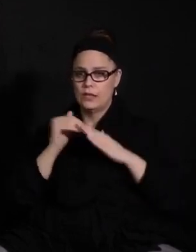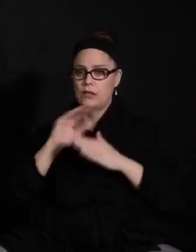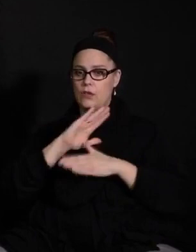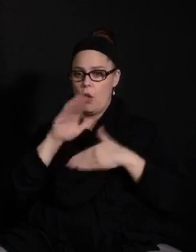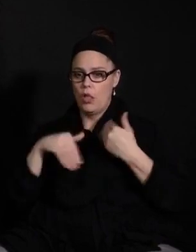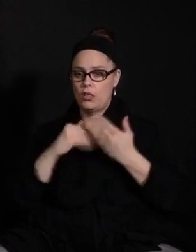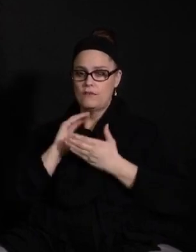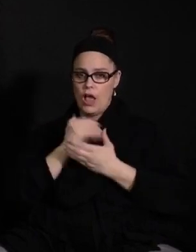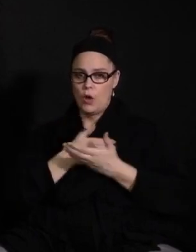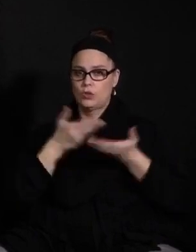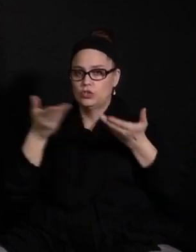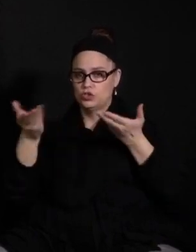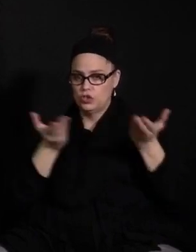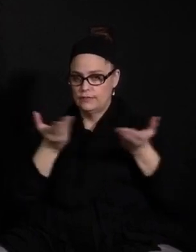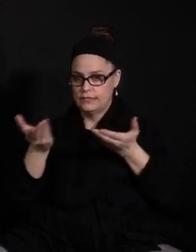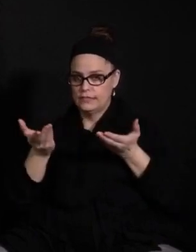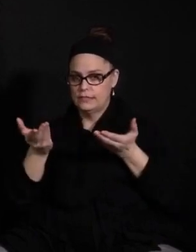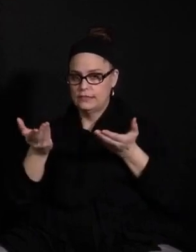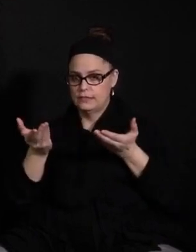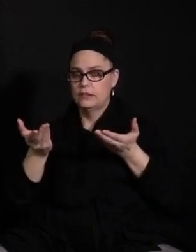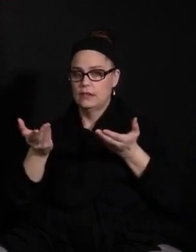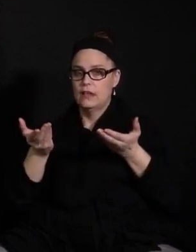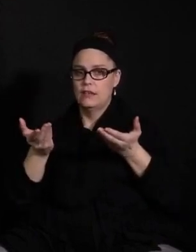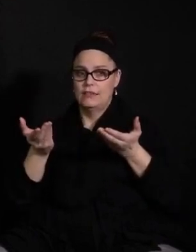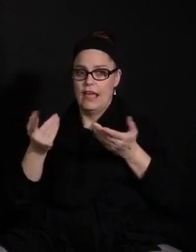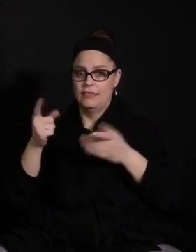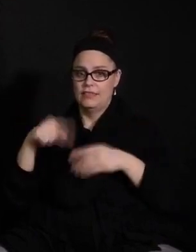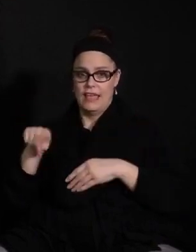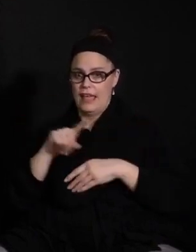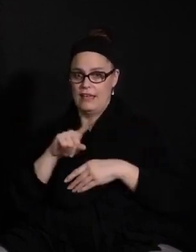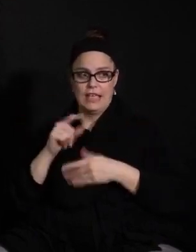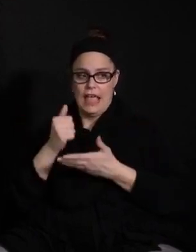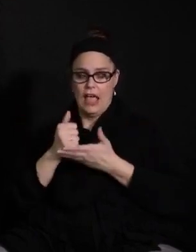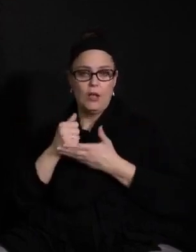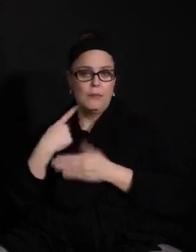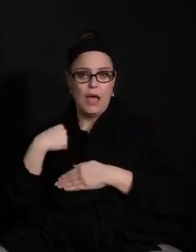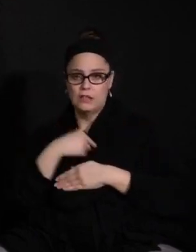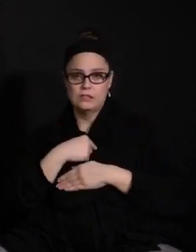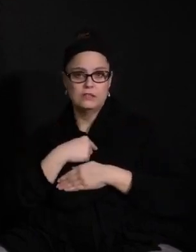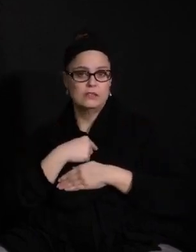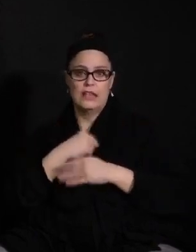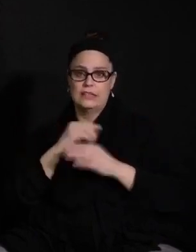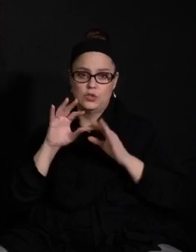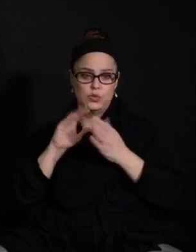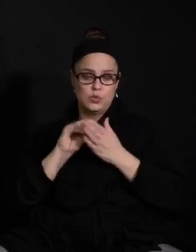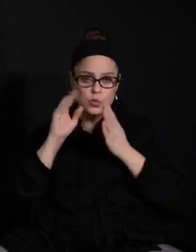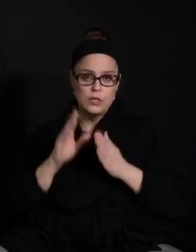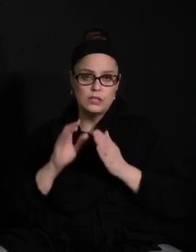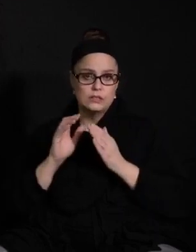our services that they so wonderfully help us with and help our students with.